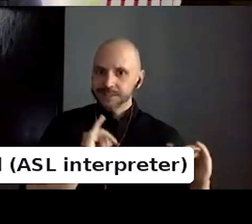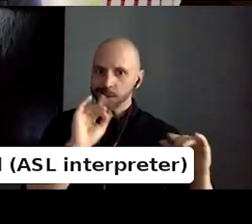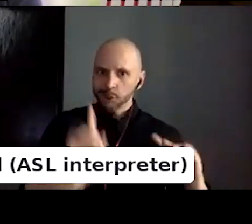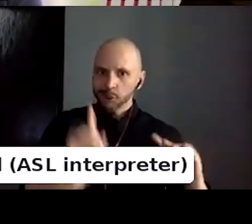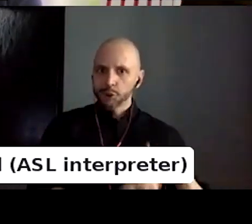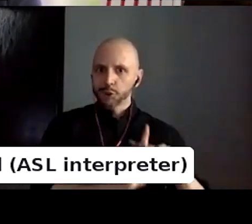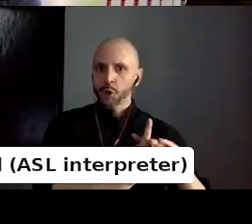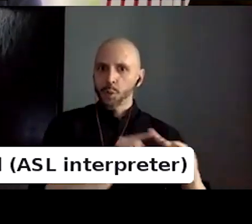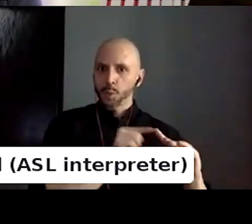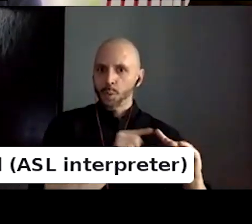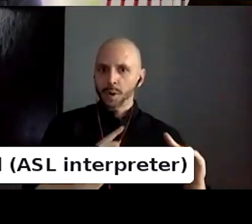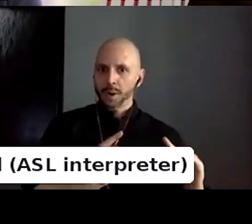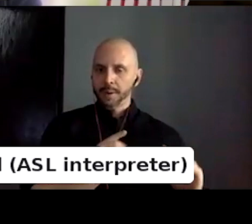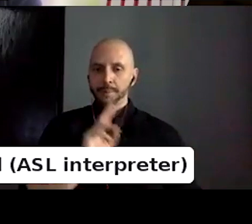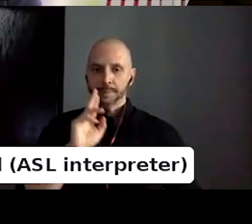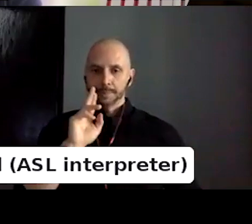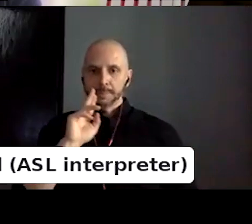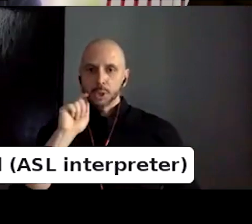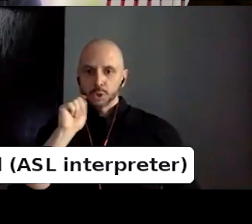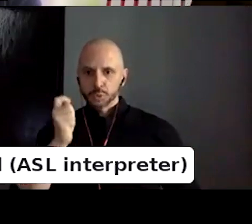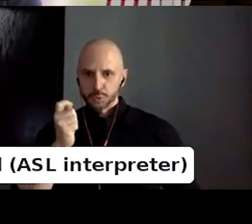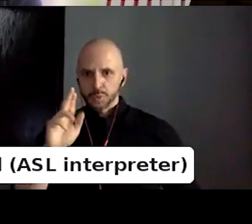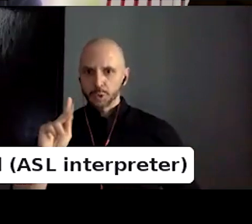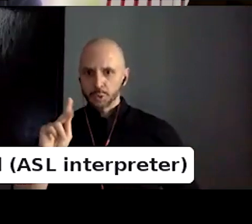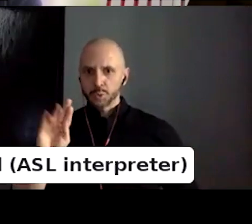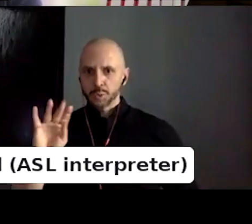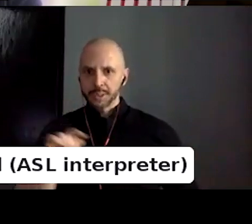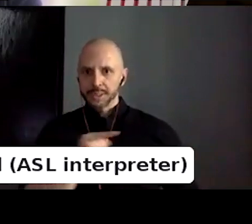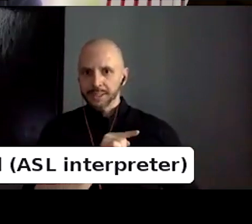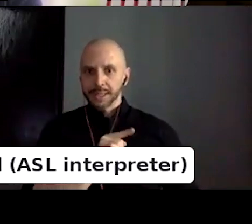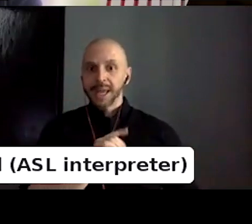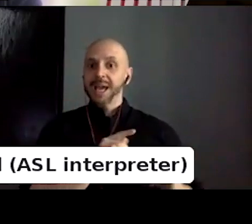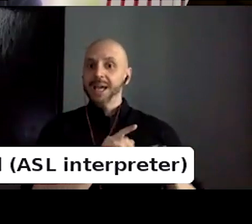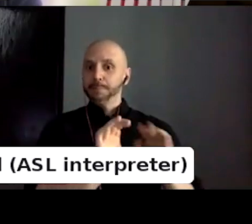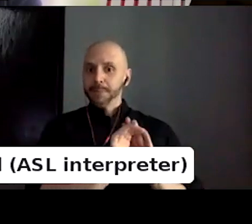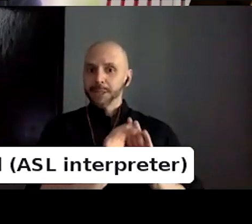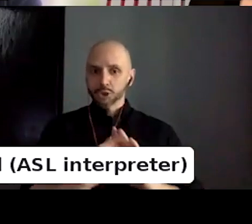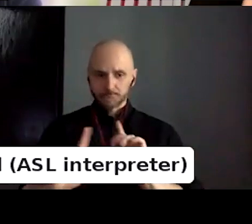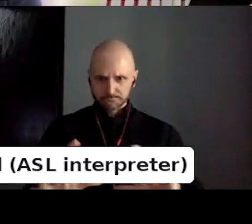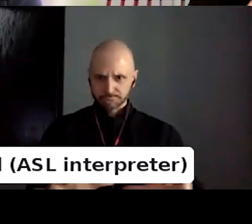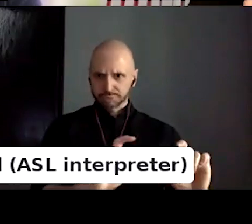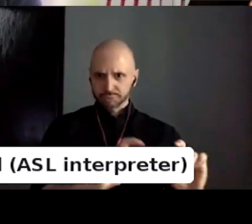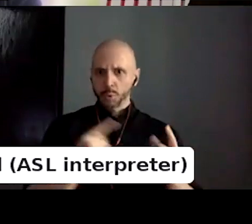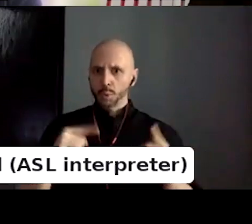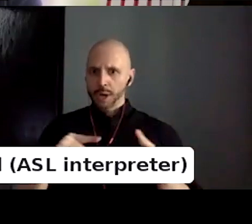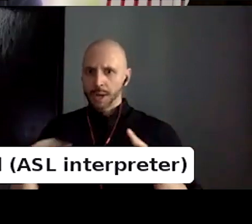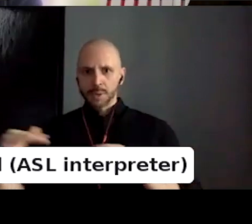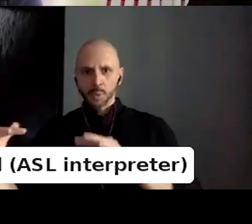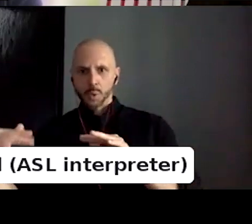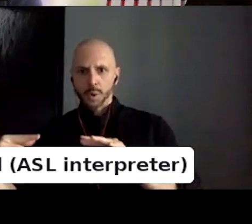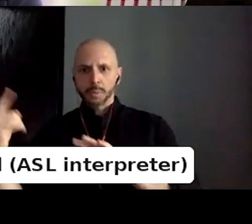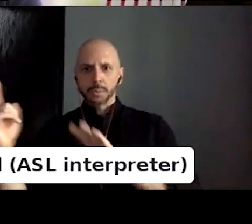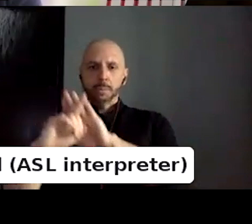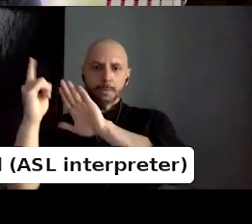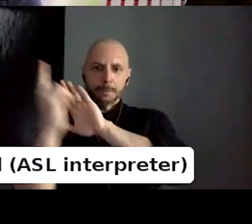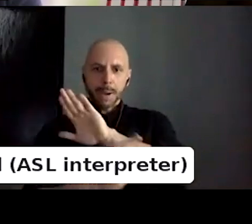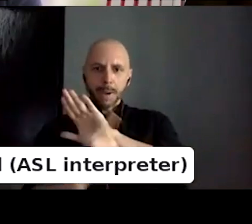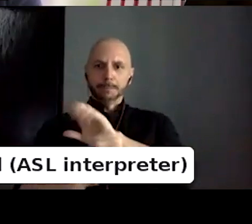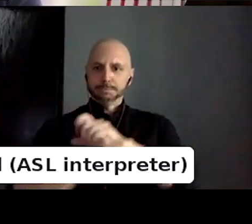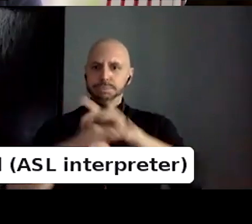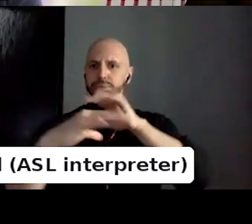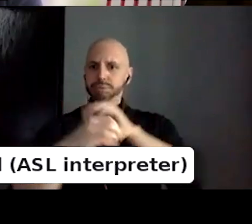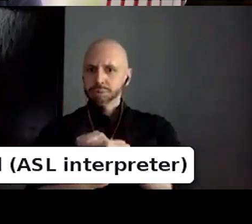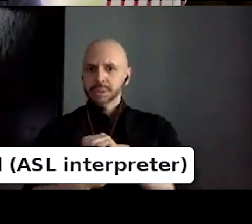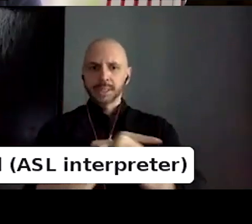almost made me cry. It was so, uh, beautiful. So that, again, ties in with that sense of community, but also with the importance that, that